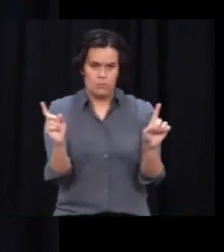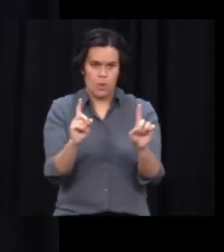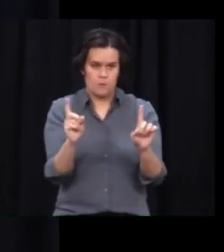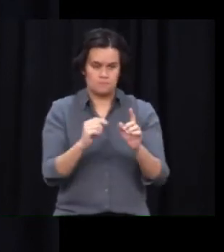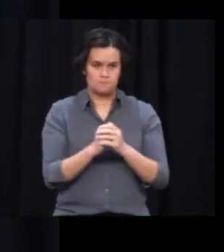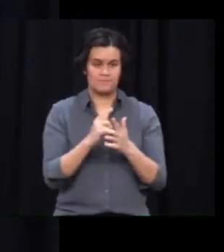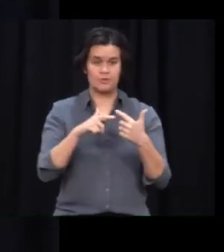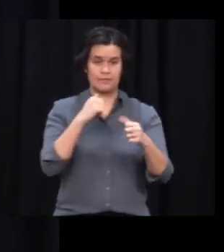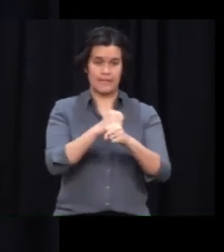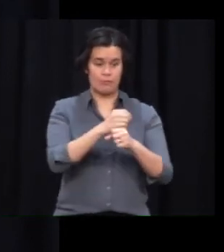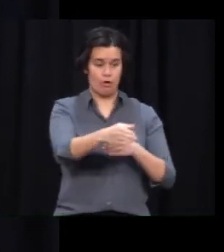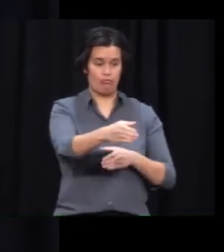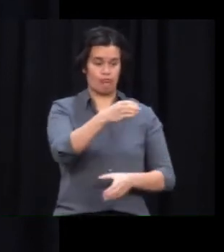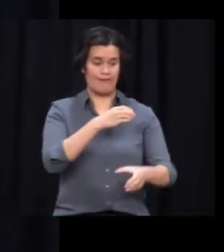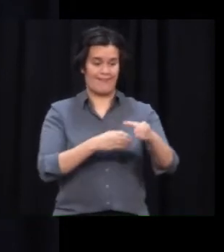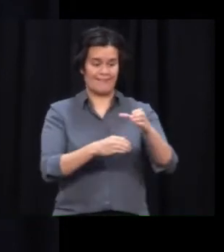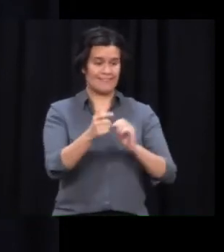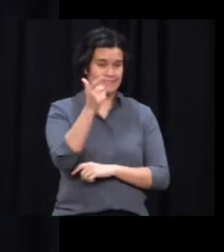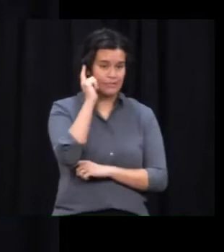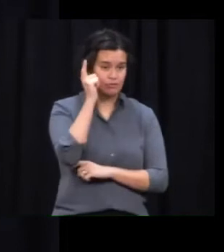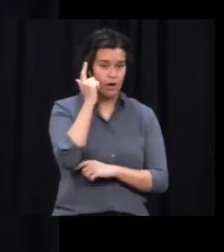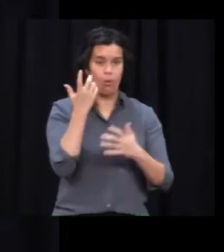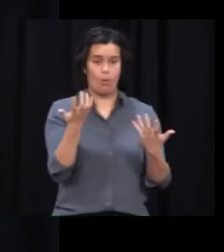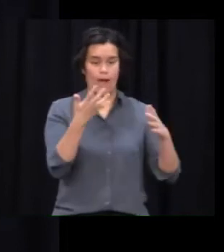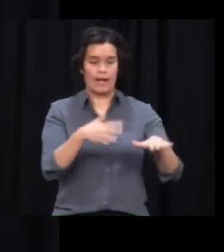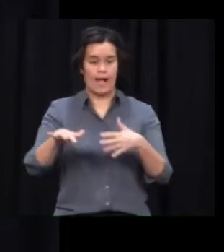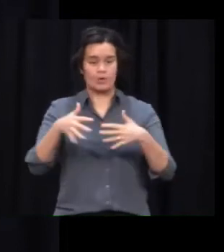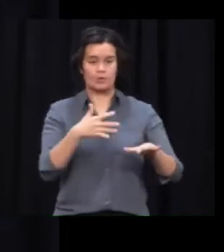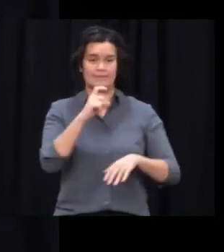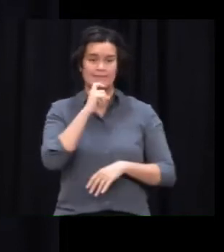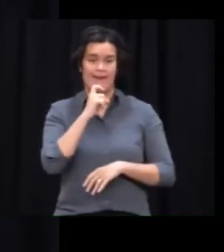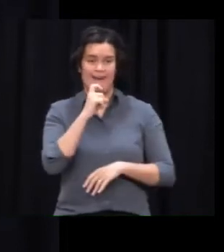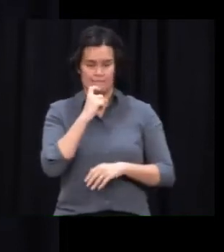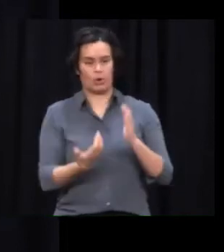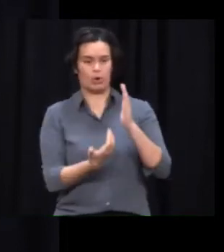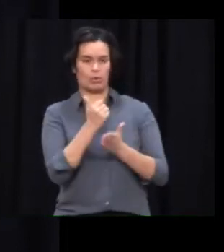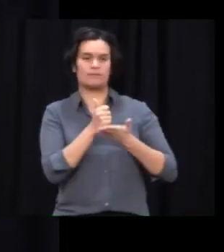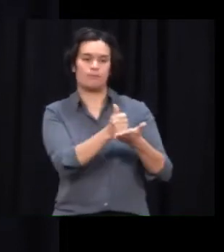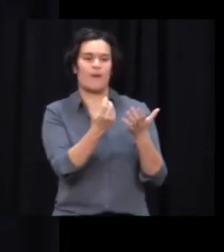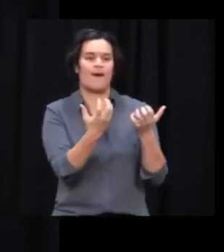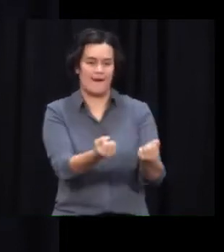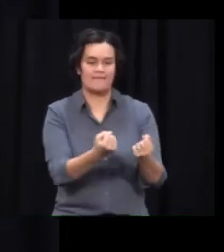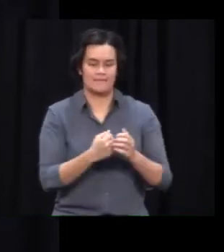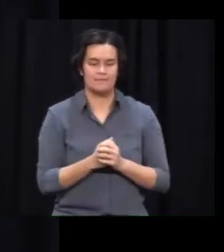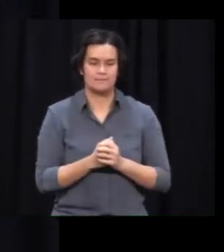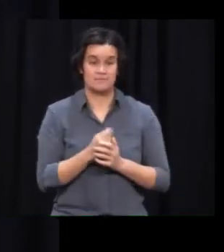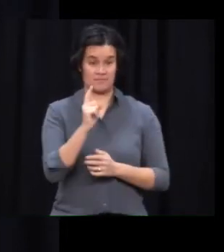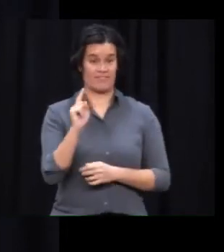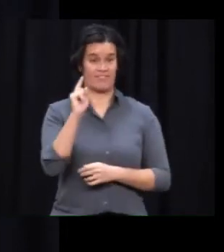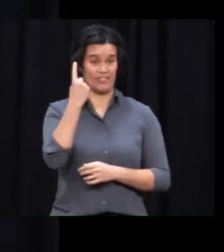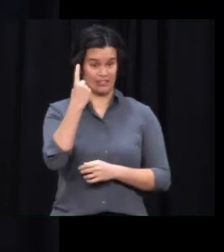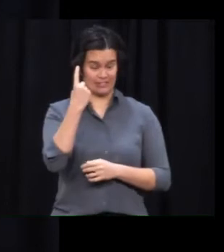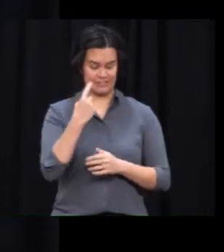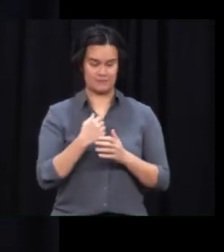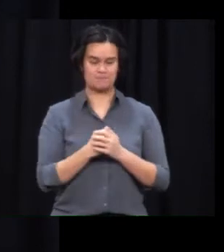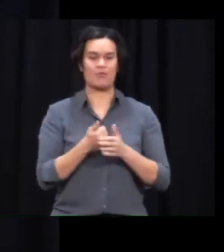teachers and casual staff in schools and of course on schooling itself under alert level four. But first, to start